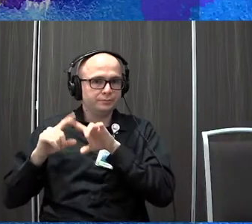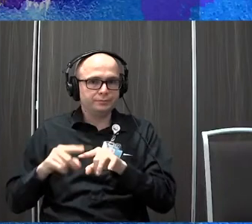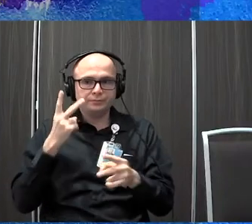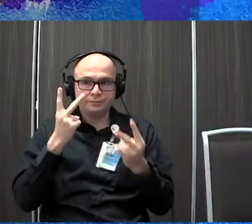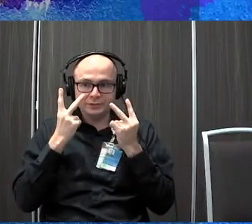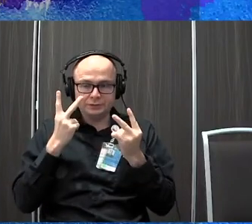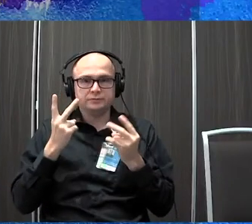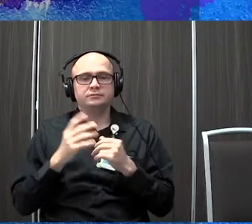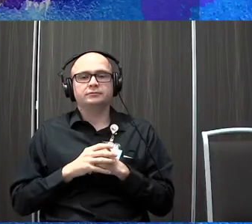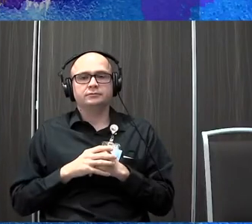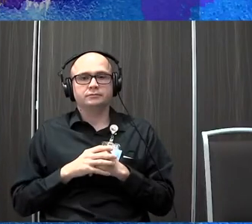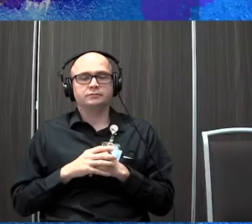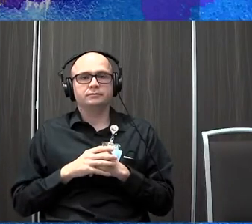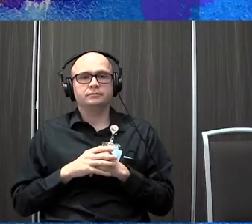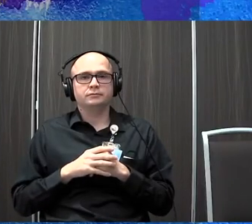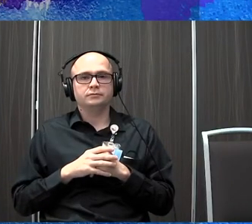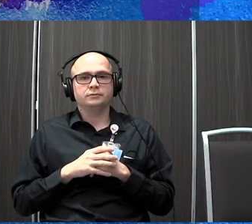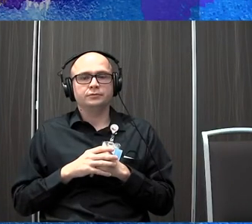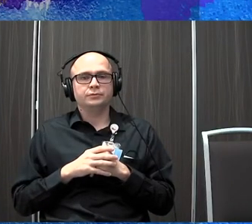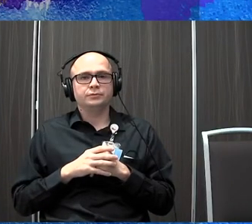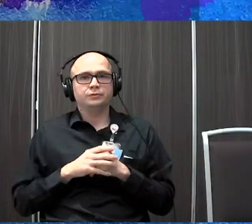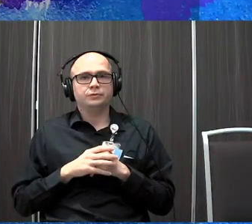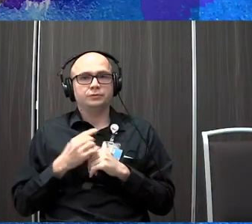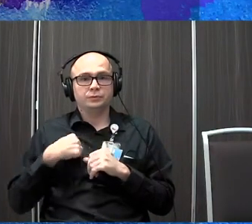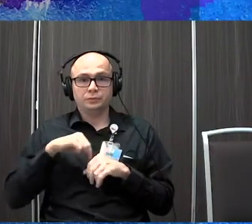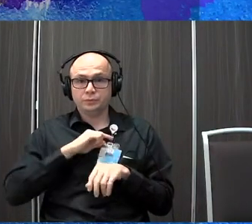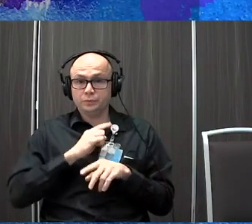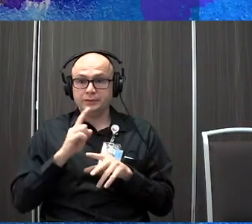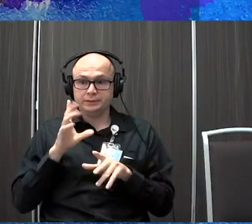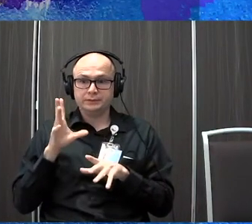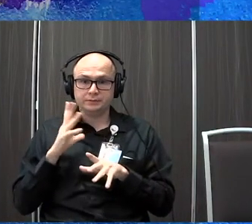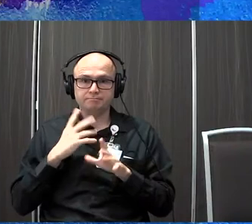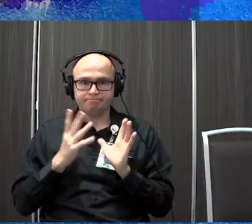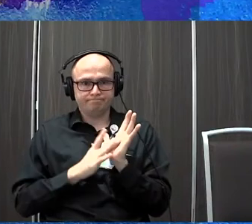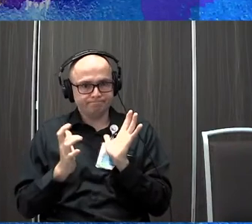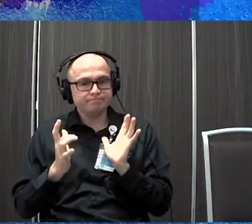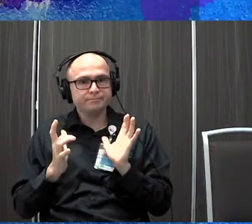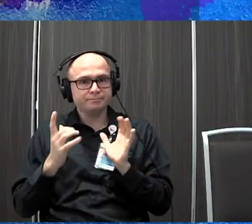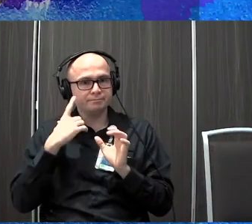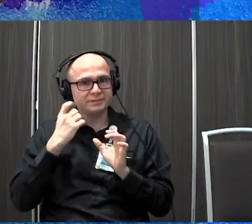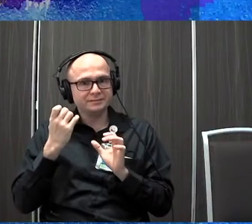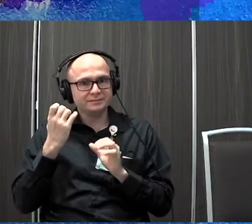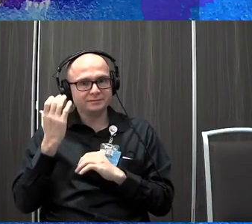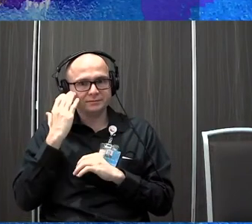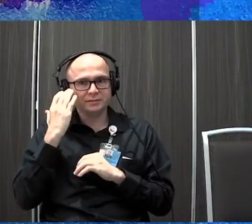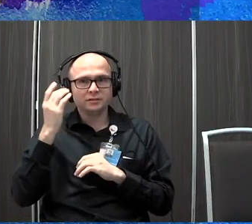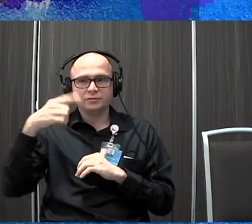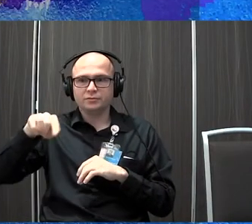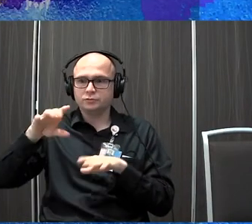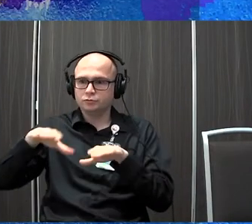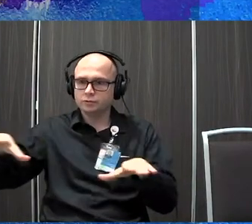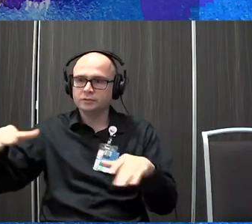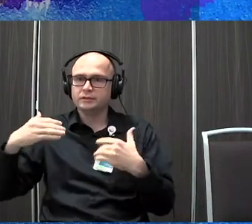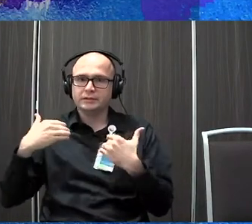for balance. Okay. And so we need to, we need to utilize that. Even knowing that, you know, that your children